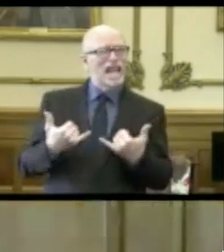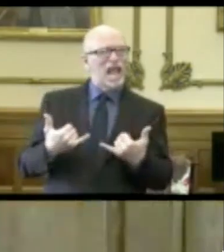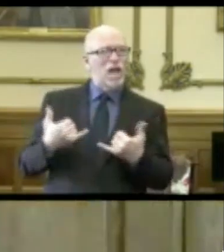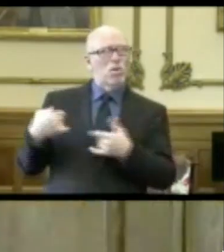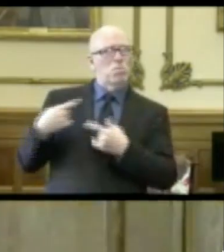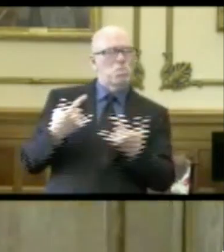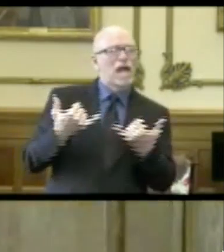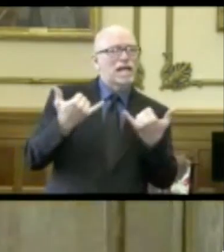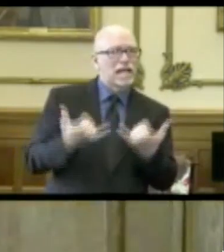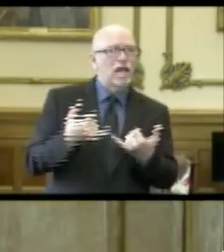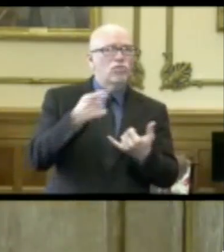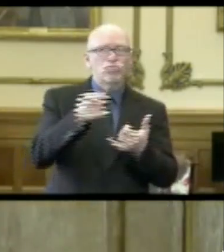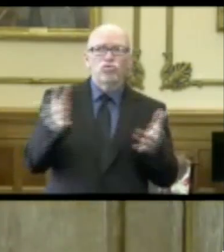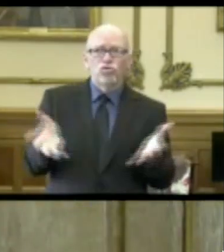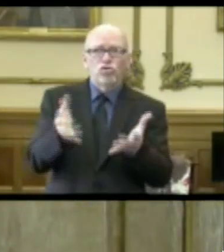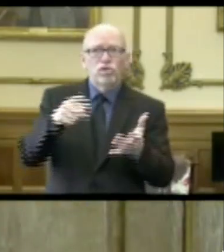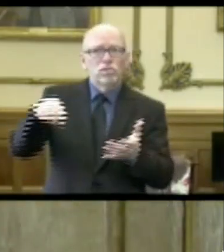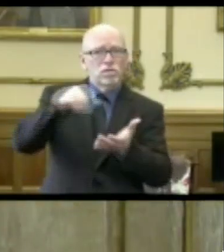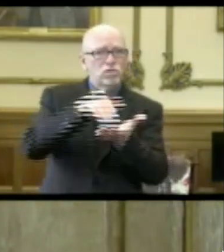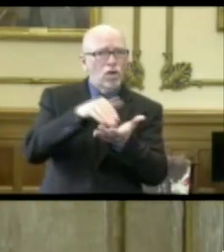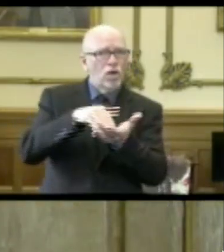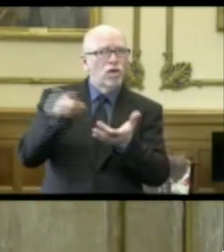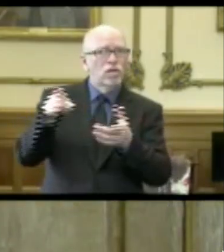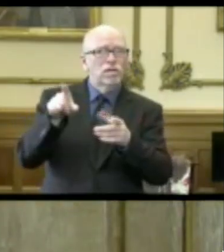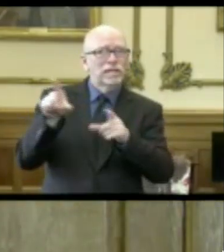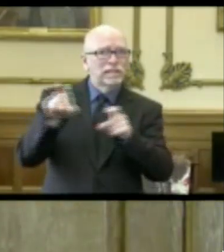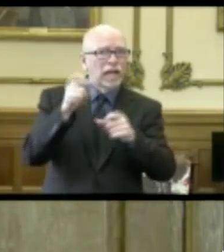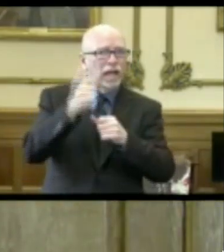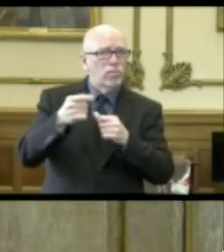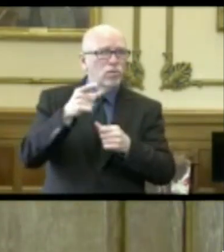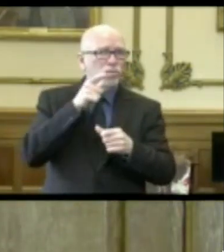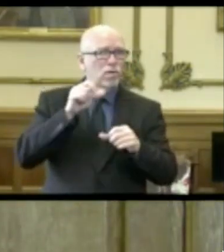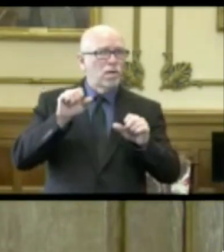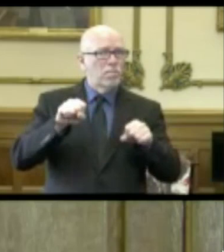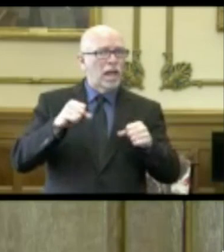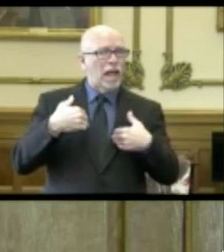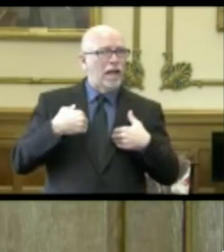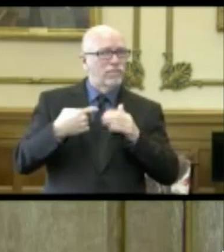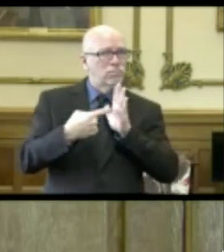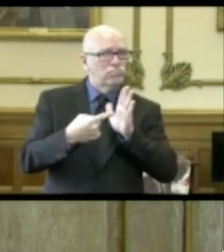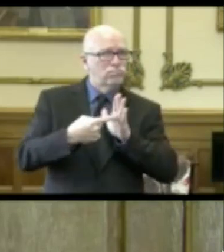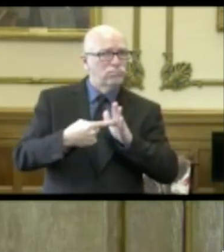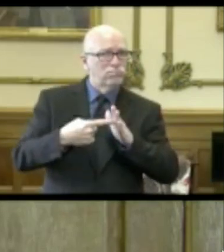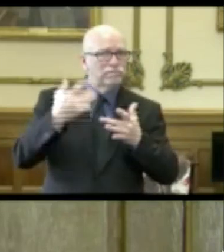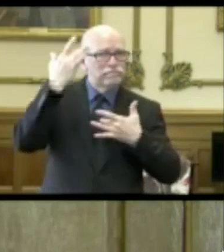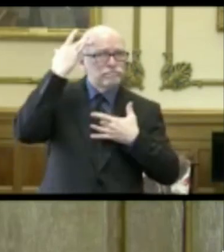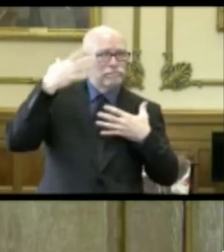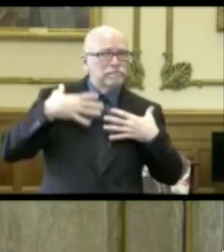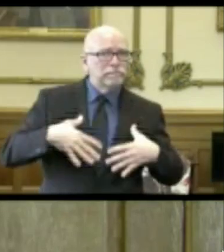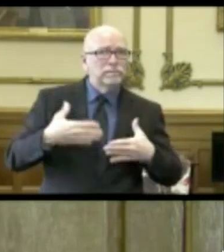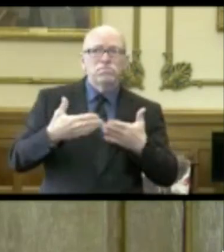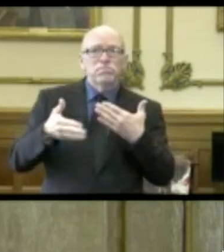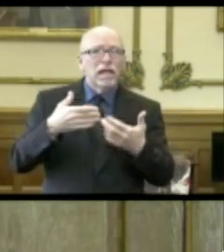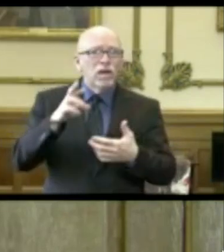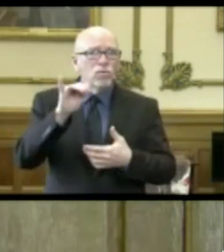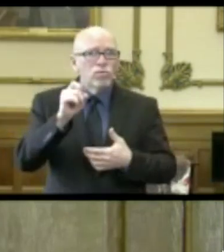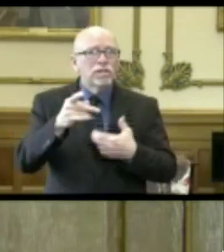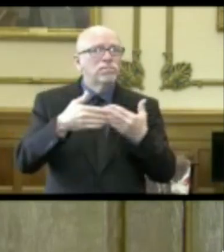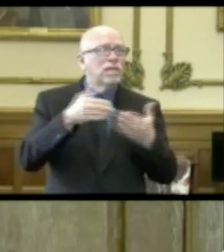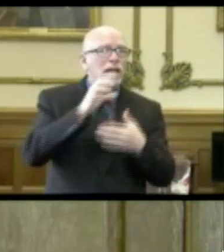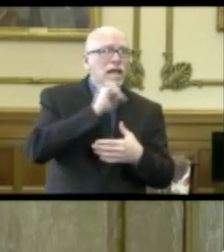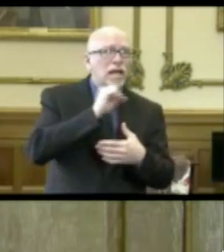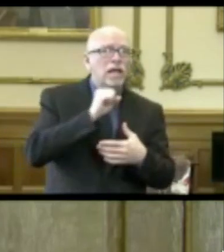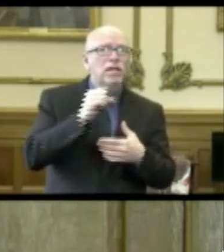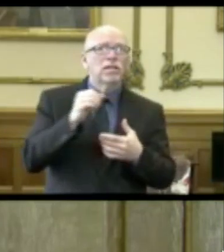encouraging doctors to think about testing anyone with potential symptoms, regardless of risk, regardless of age? And if